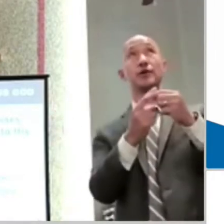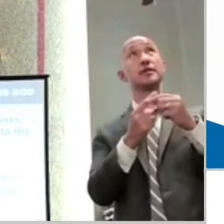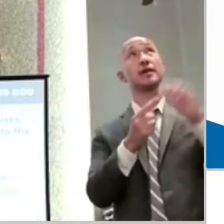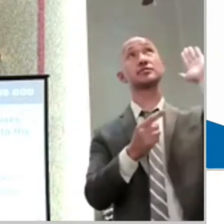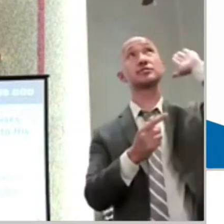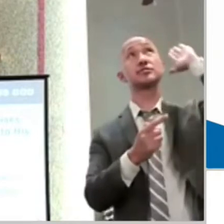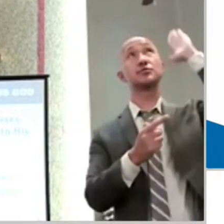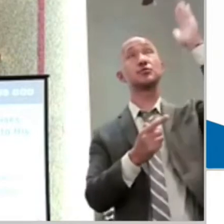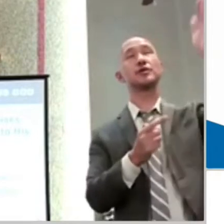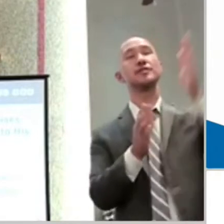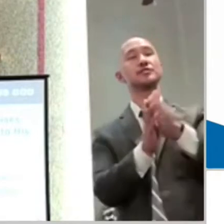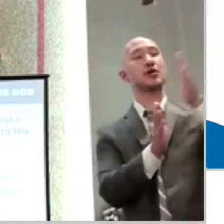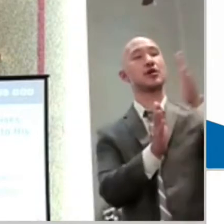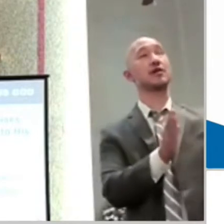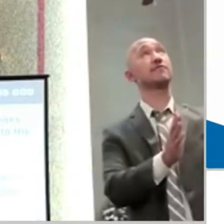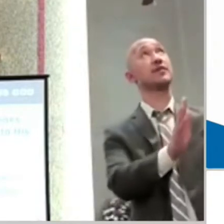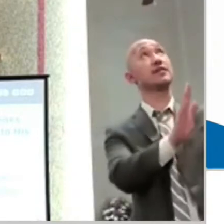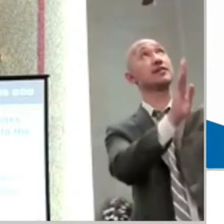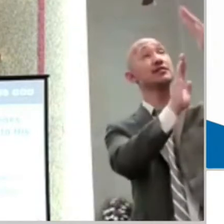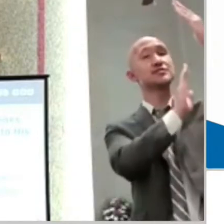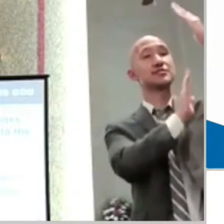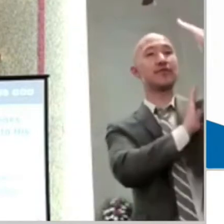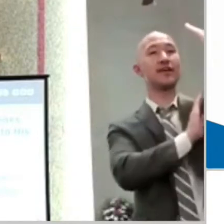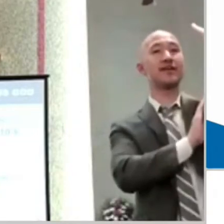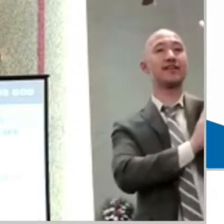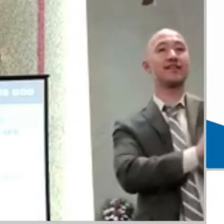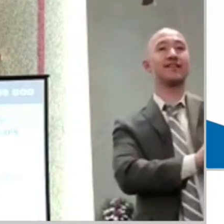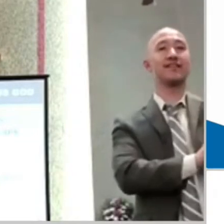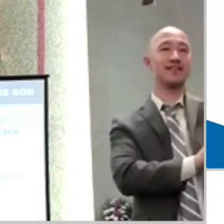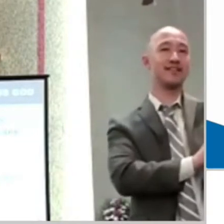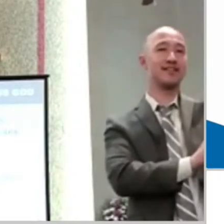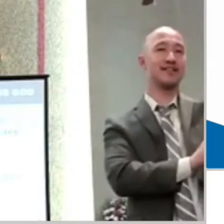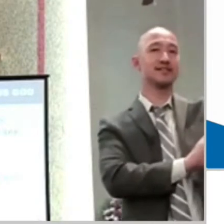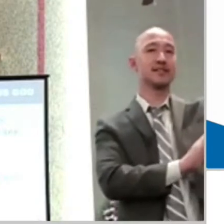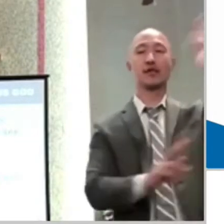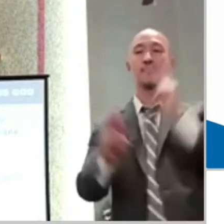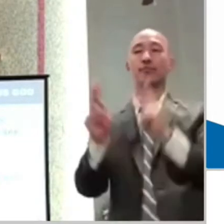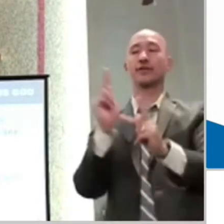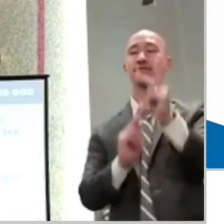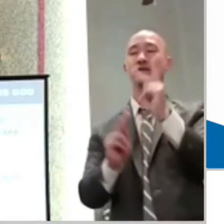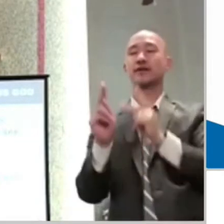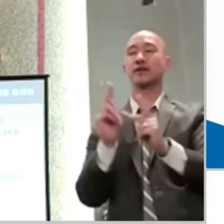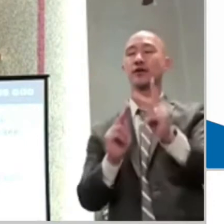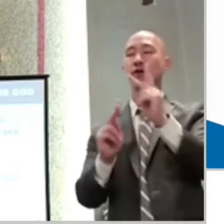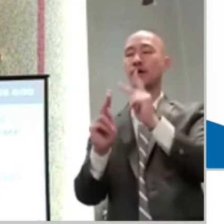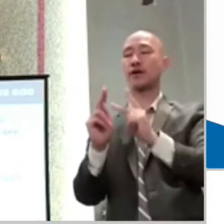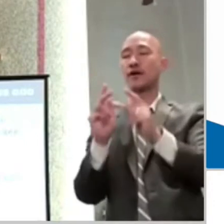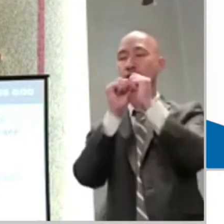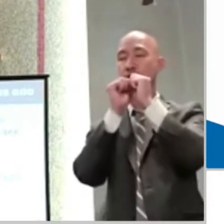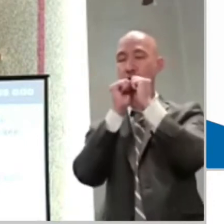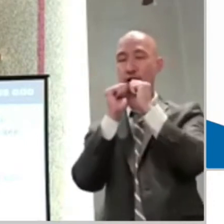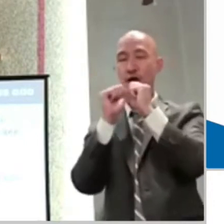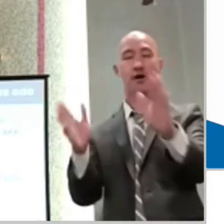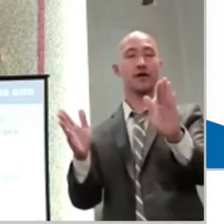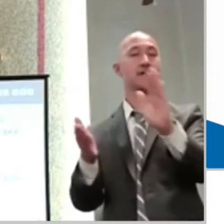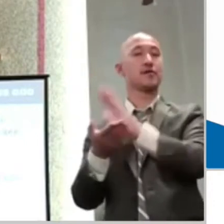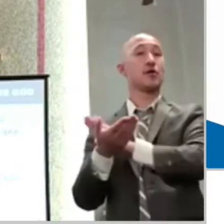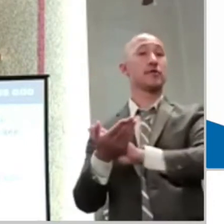right next to his heart, face to face. Blessed are